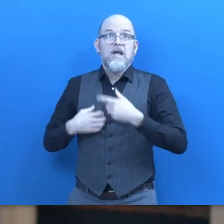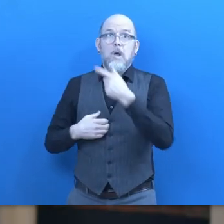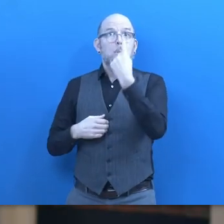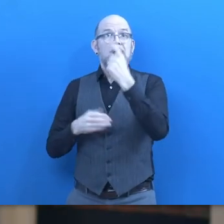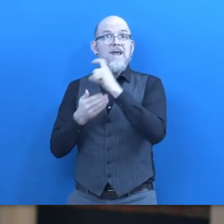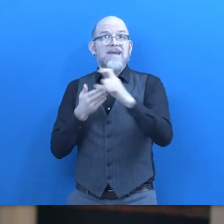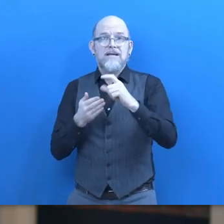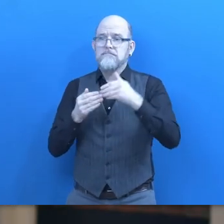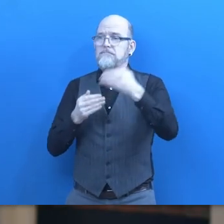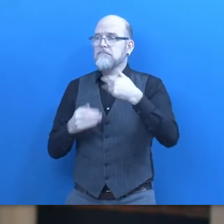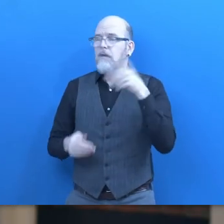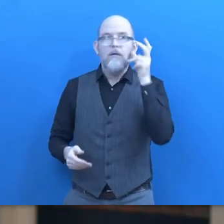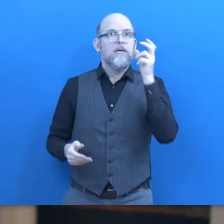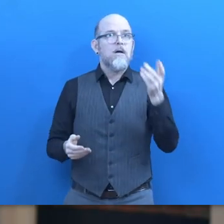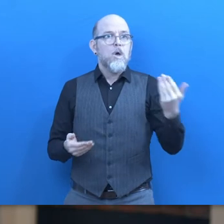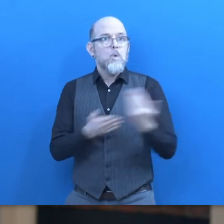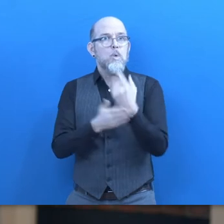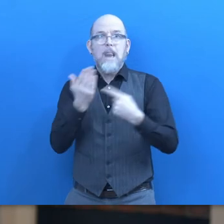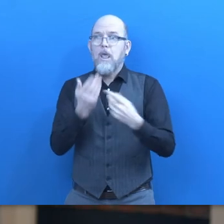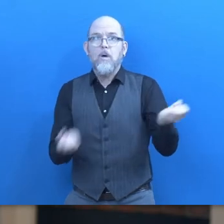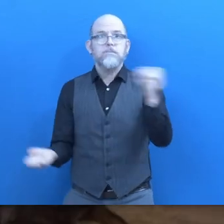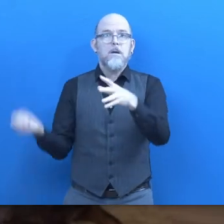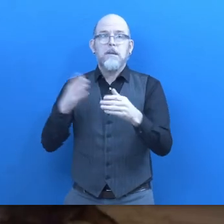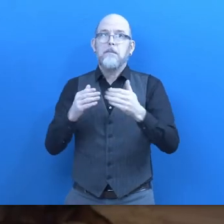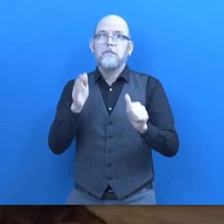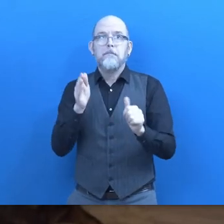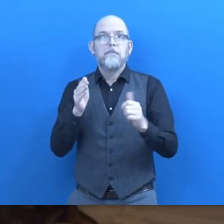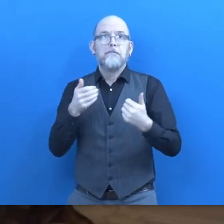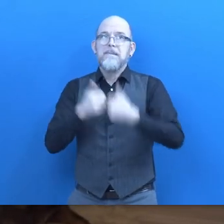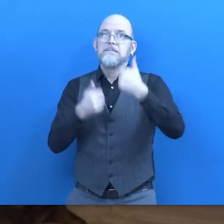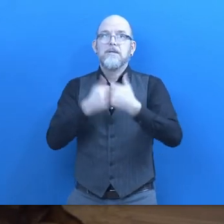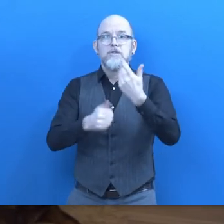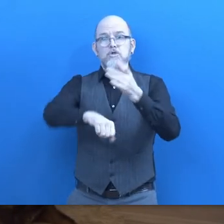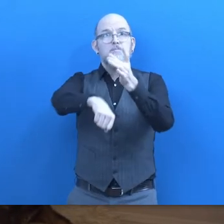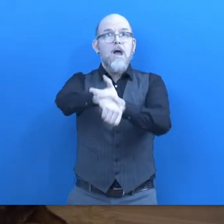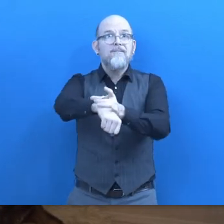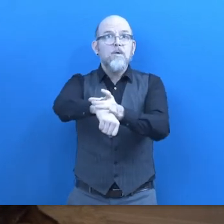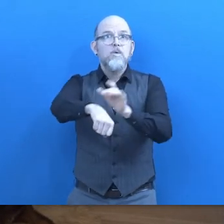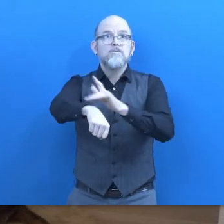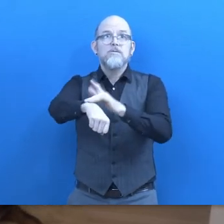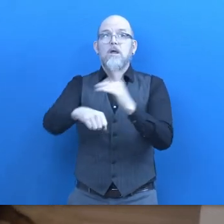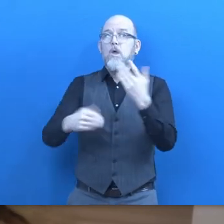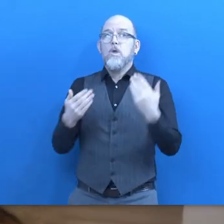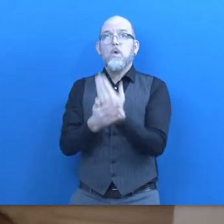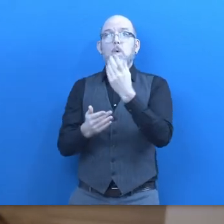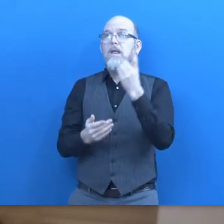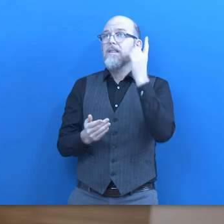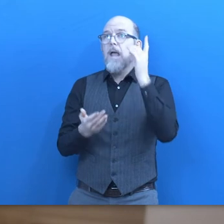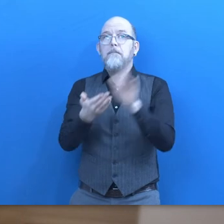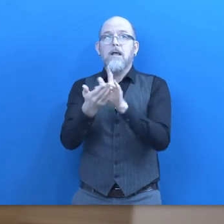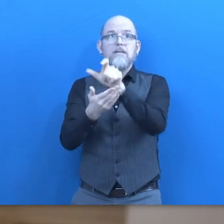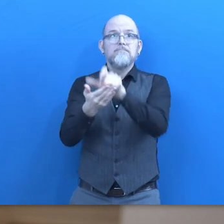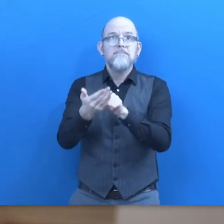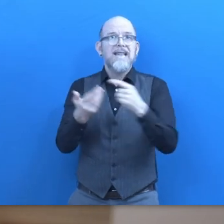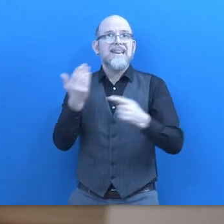about new apps new smartwatches new phone types all the technology and